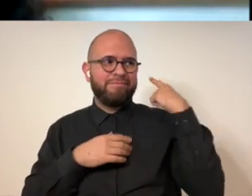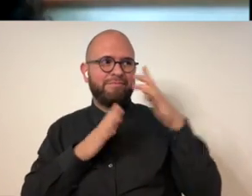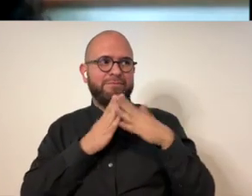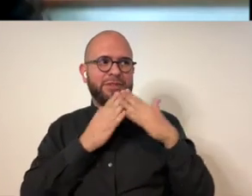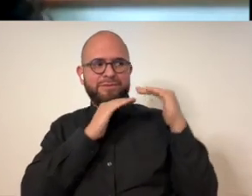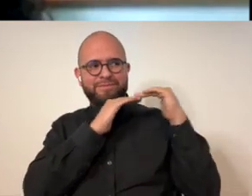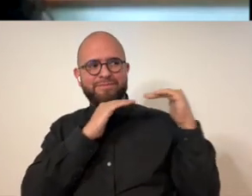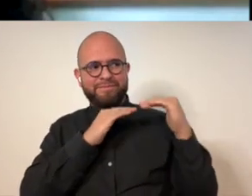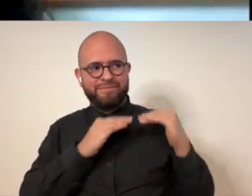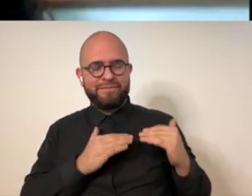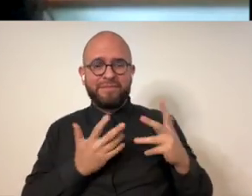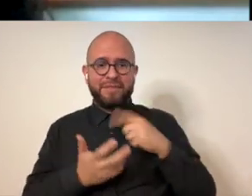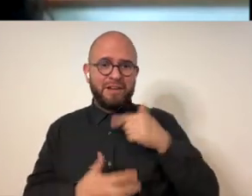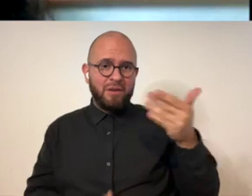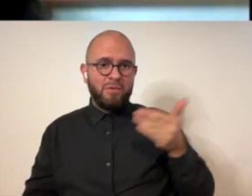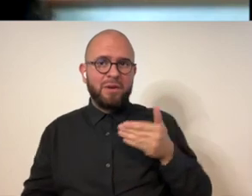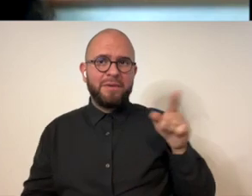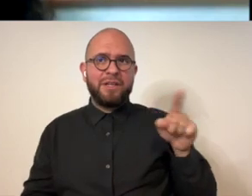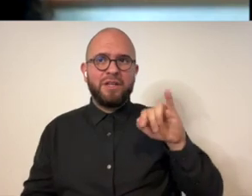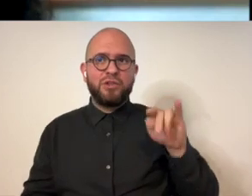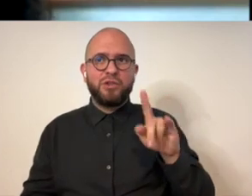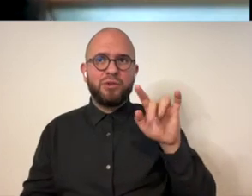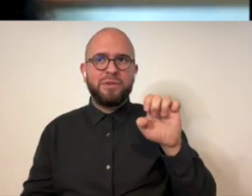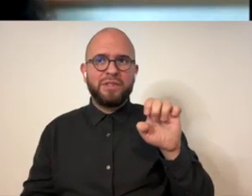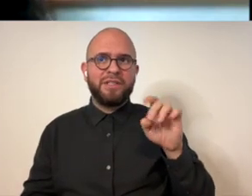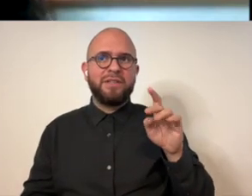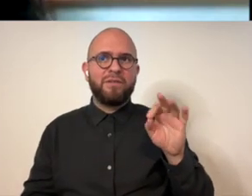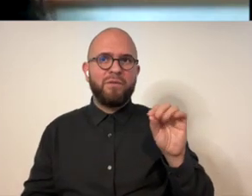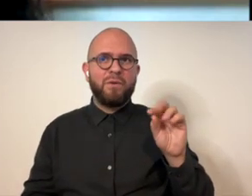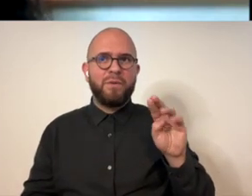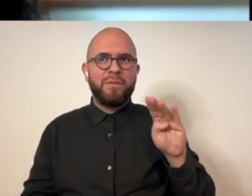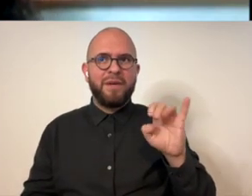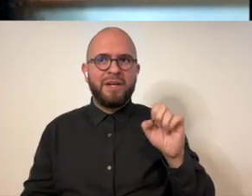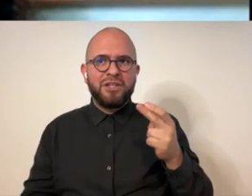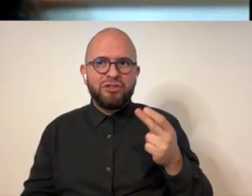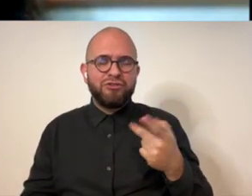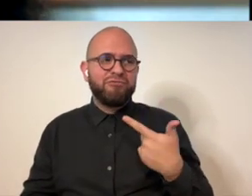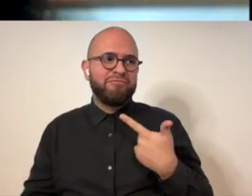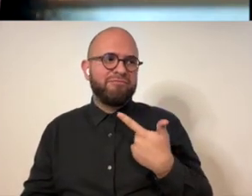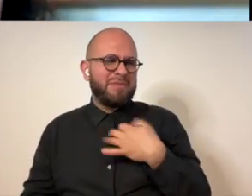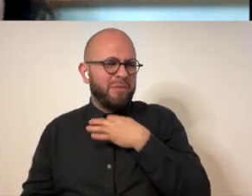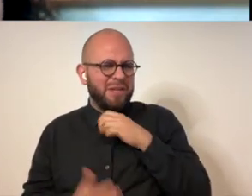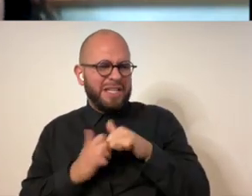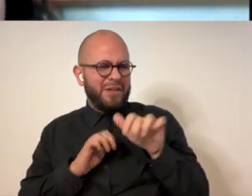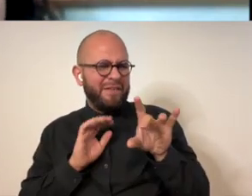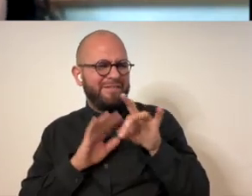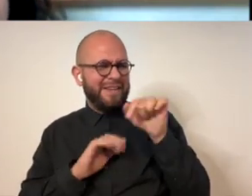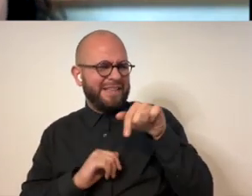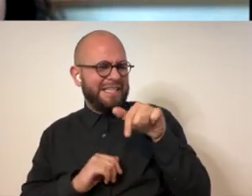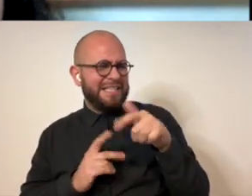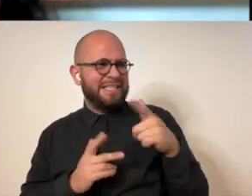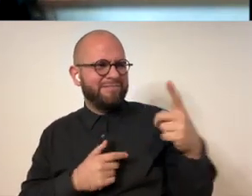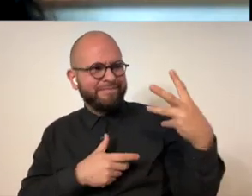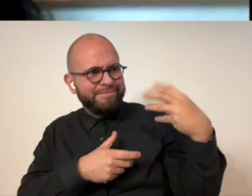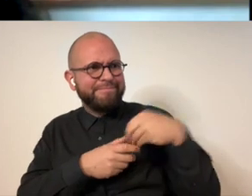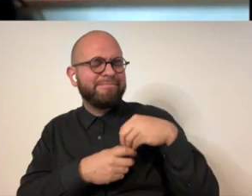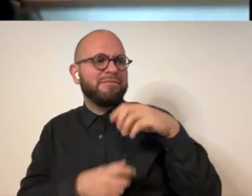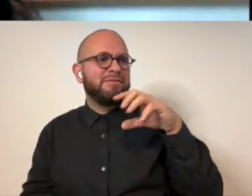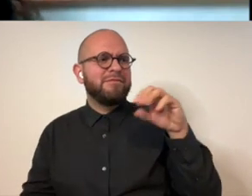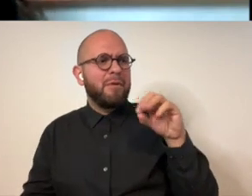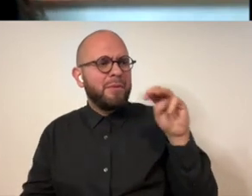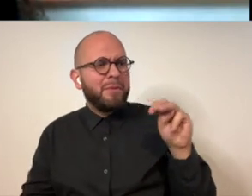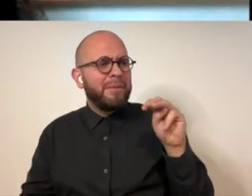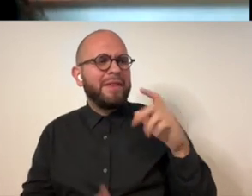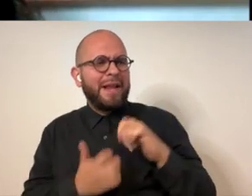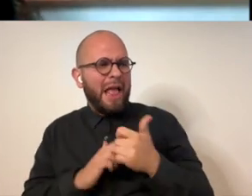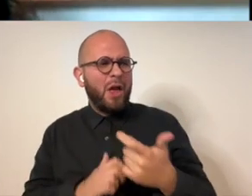caucasian woman with brown hair in front of a full bookshelf and i am welcoming julie forbush how did